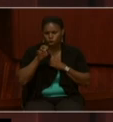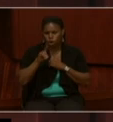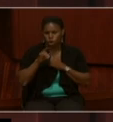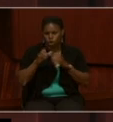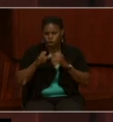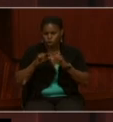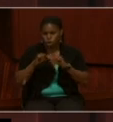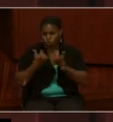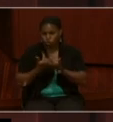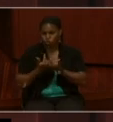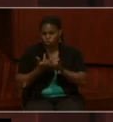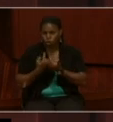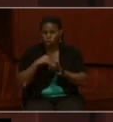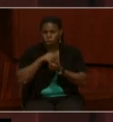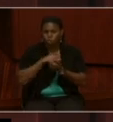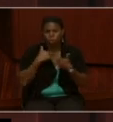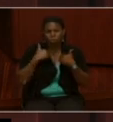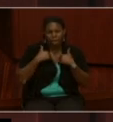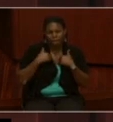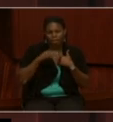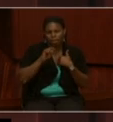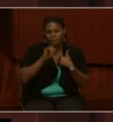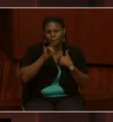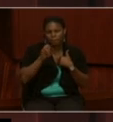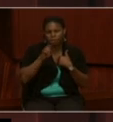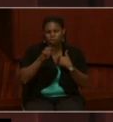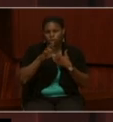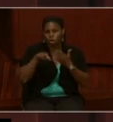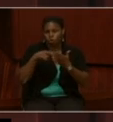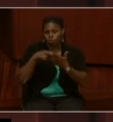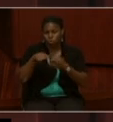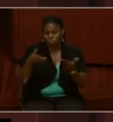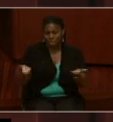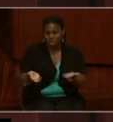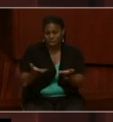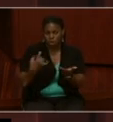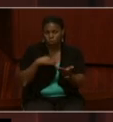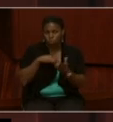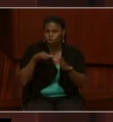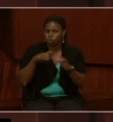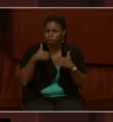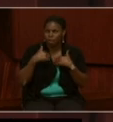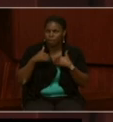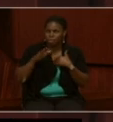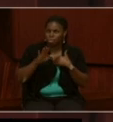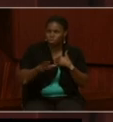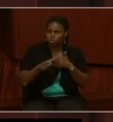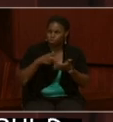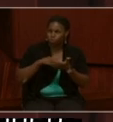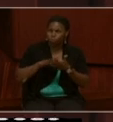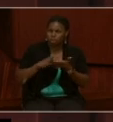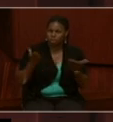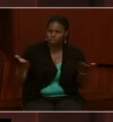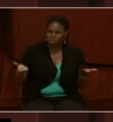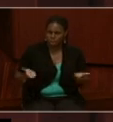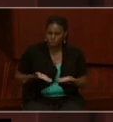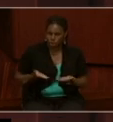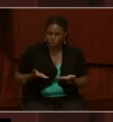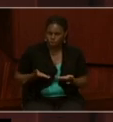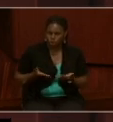have the muster rolls here because we do have U.S. Coast Guard records here from its creation in